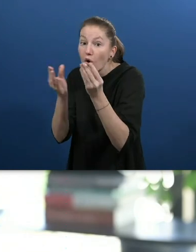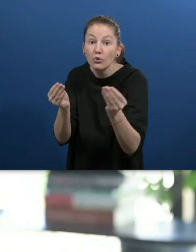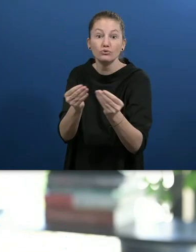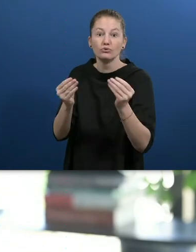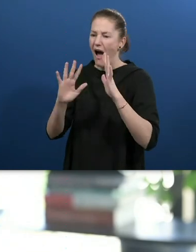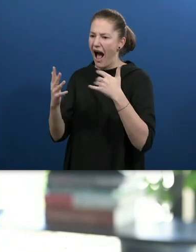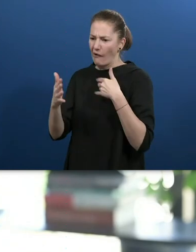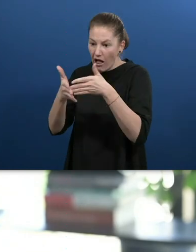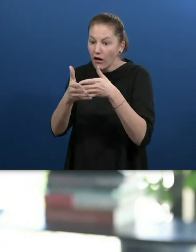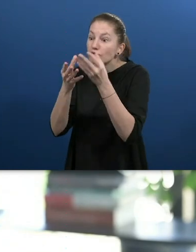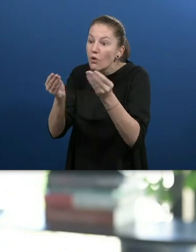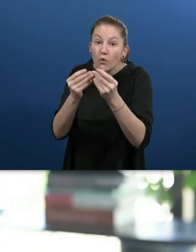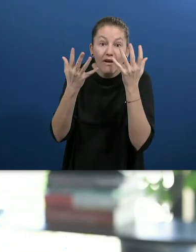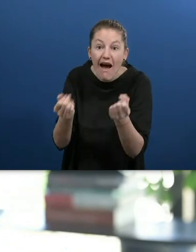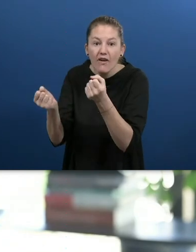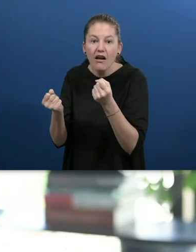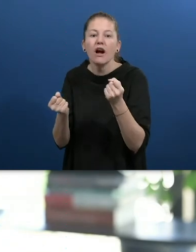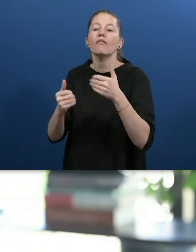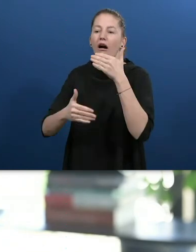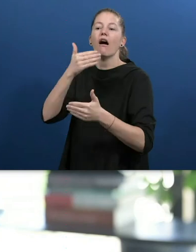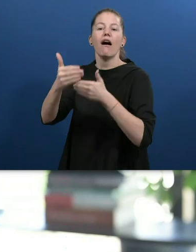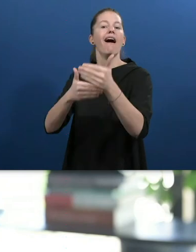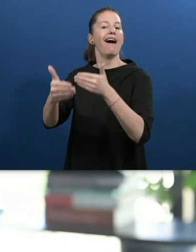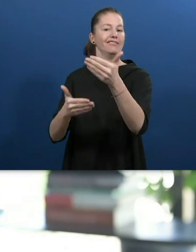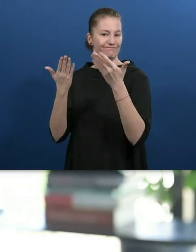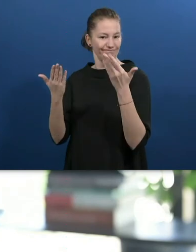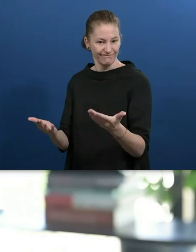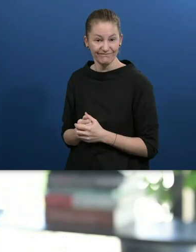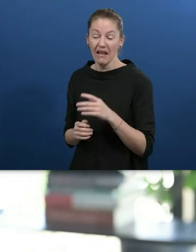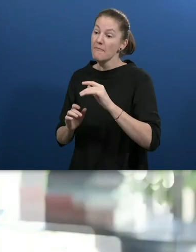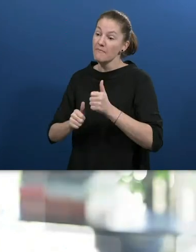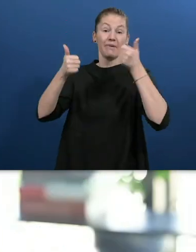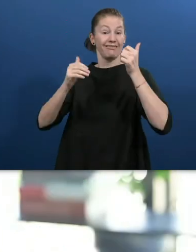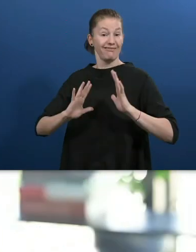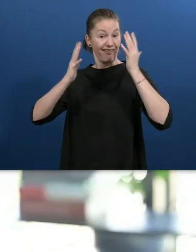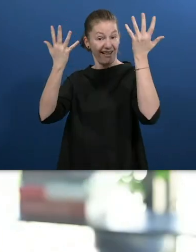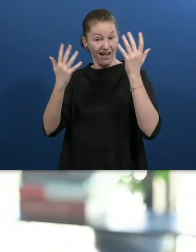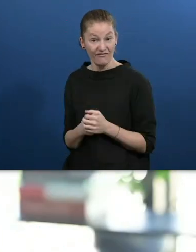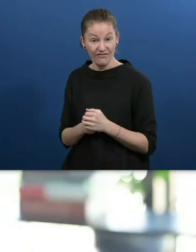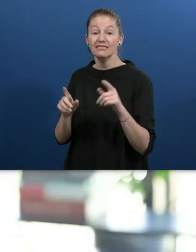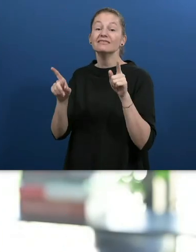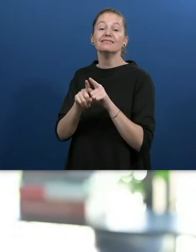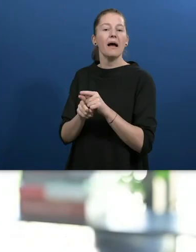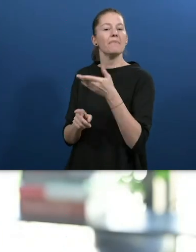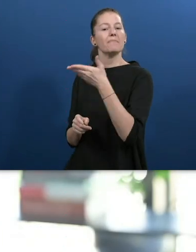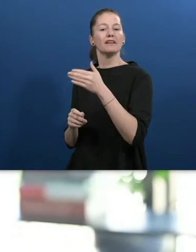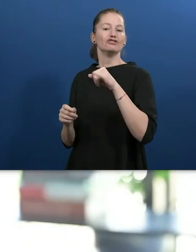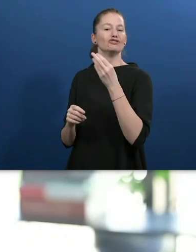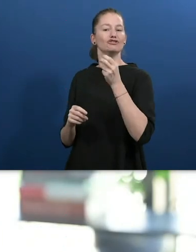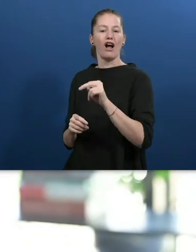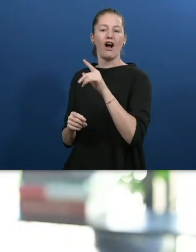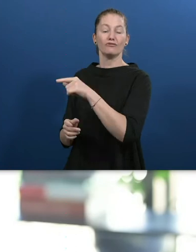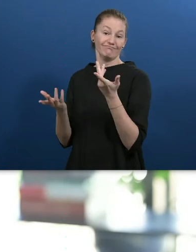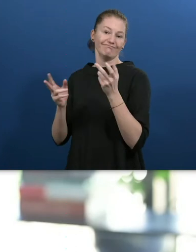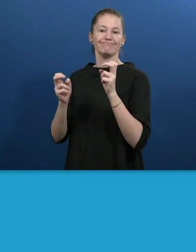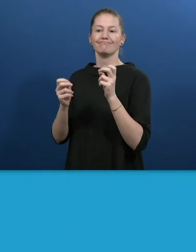different solutions for the challenges that he's currently facing. And overall, to live a better life. John will also be able to access